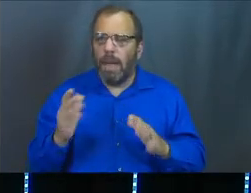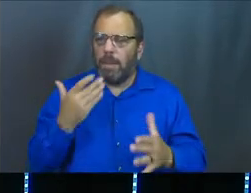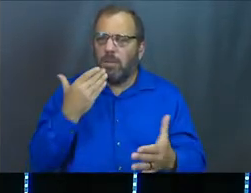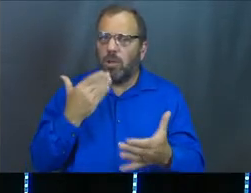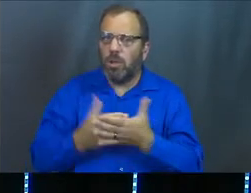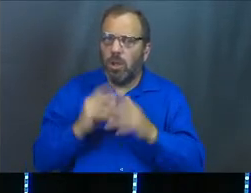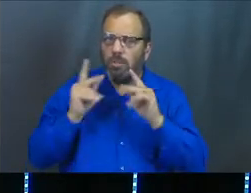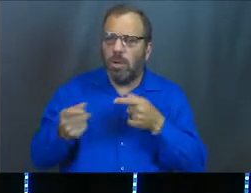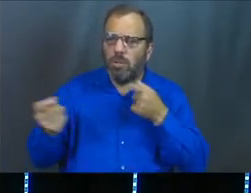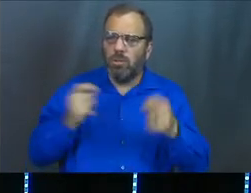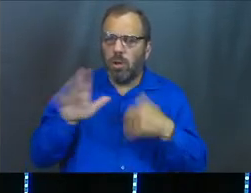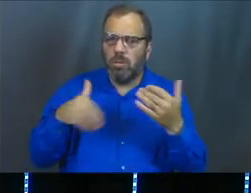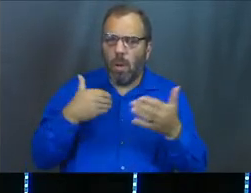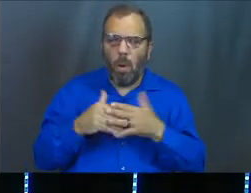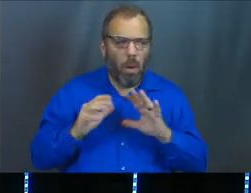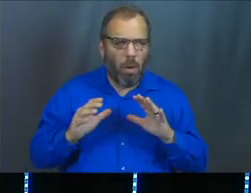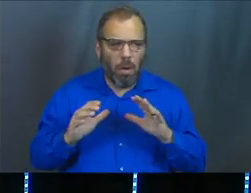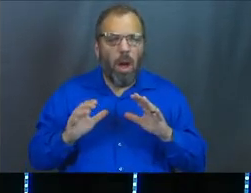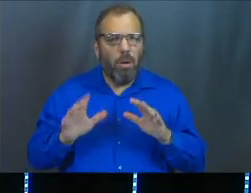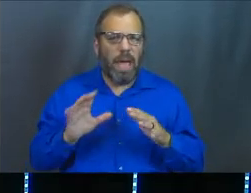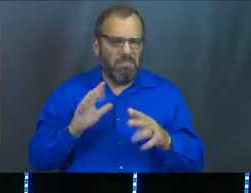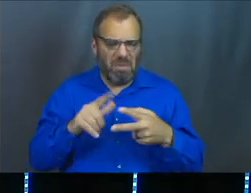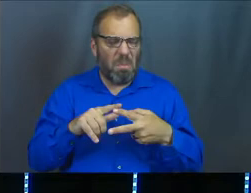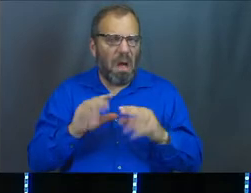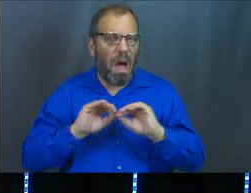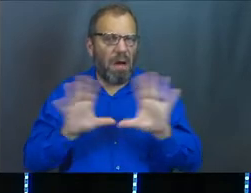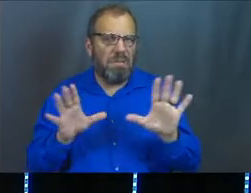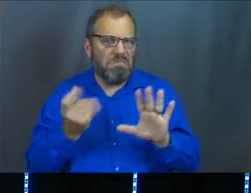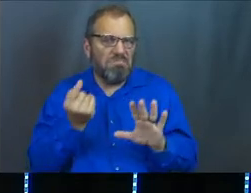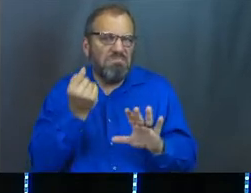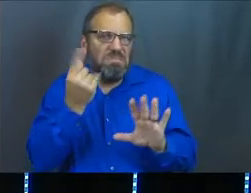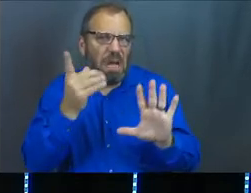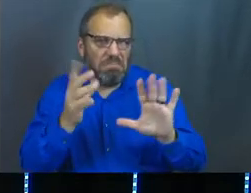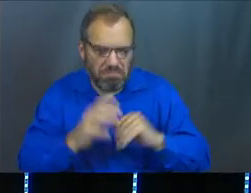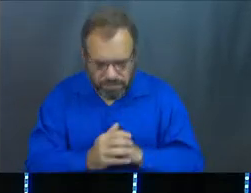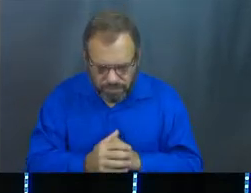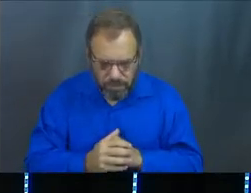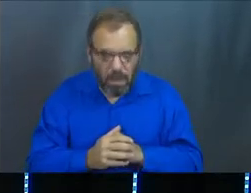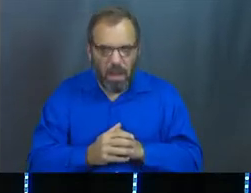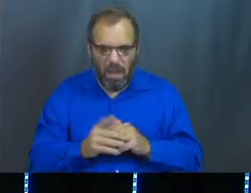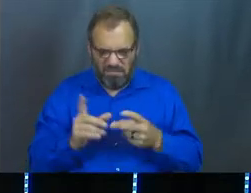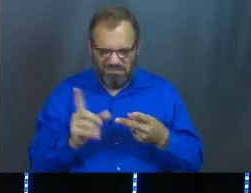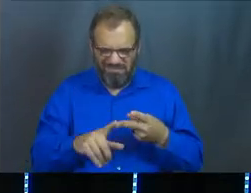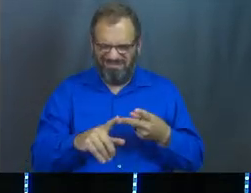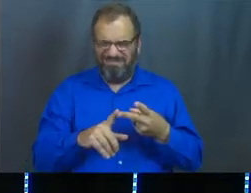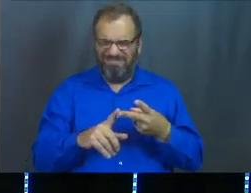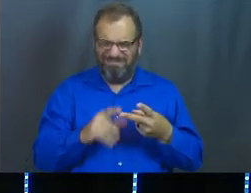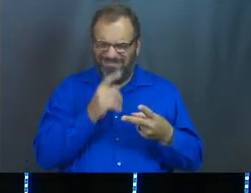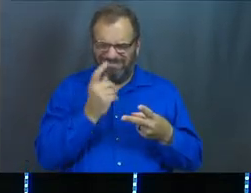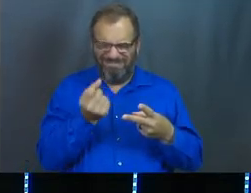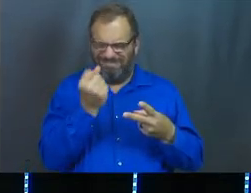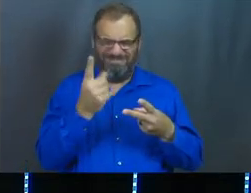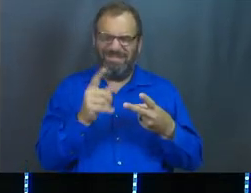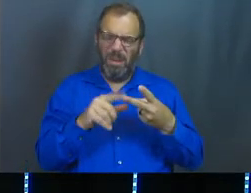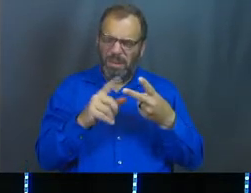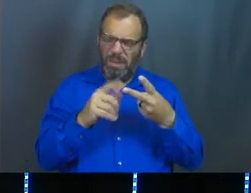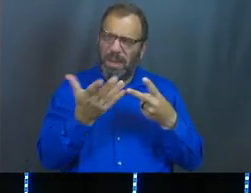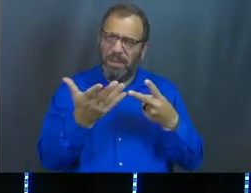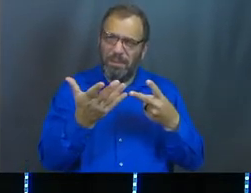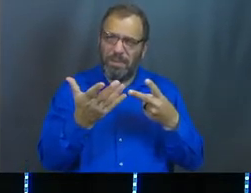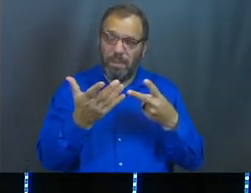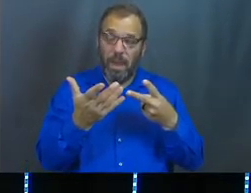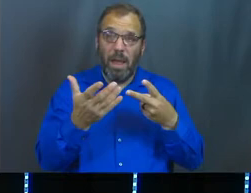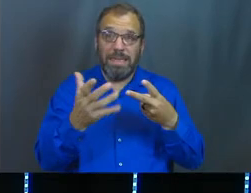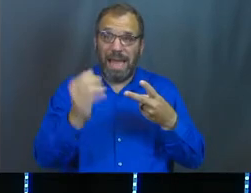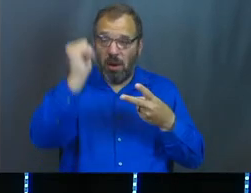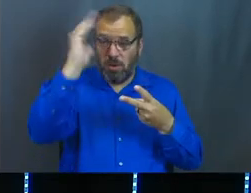a good person to be in charge of this whole thing. So that part makes sense. But the part that doesn't make sense, please take this in, because the